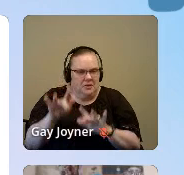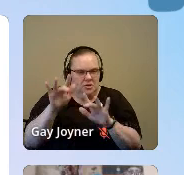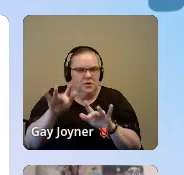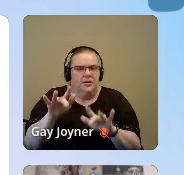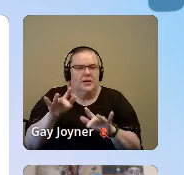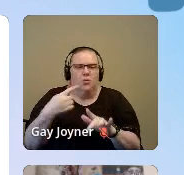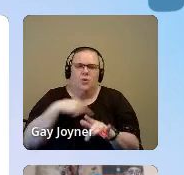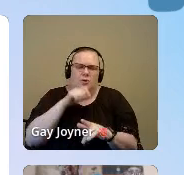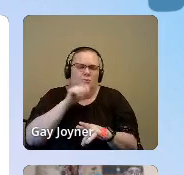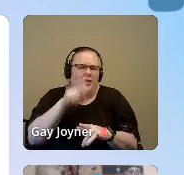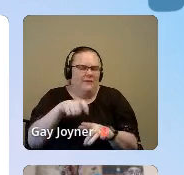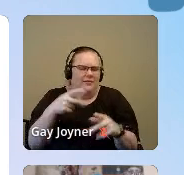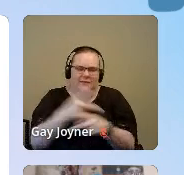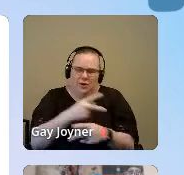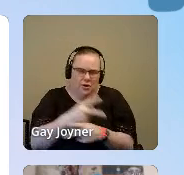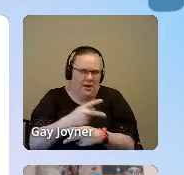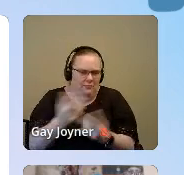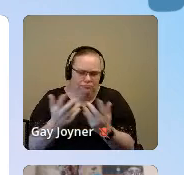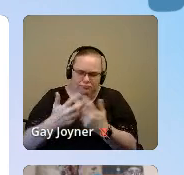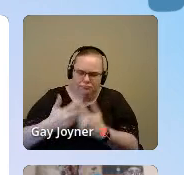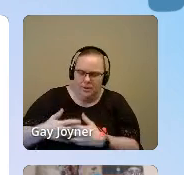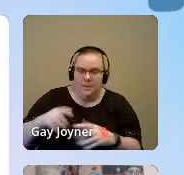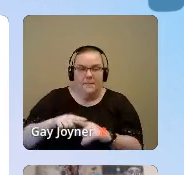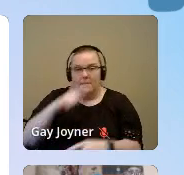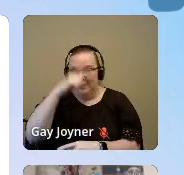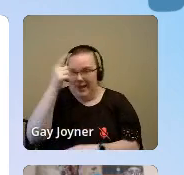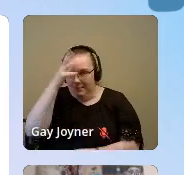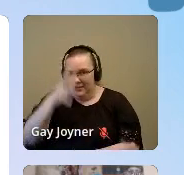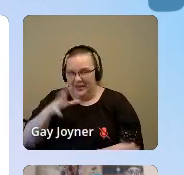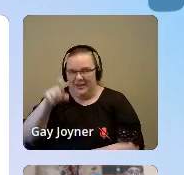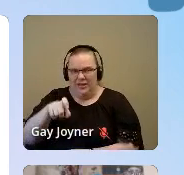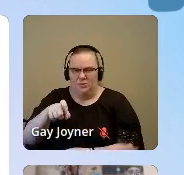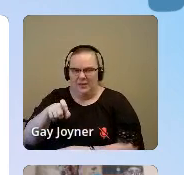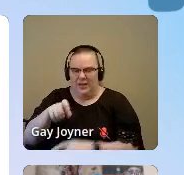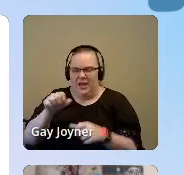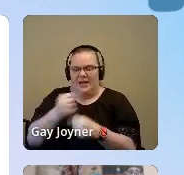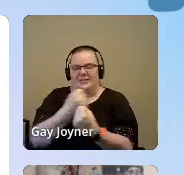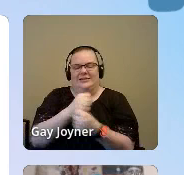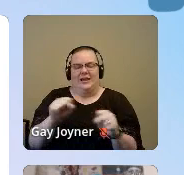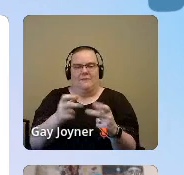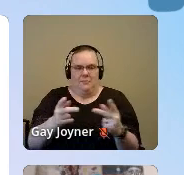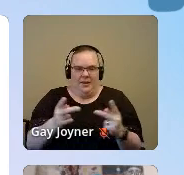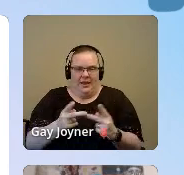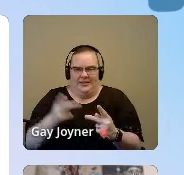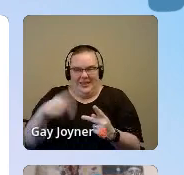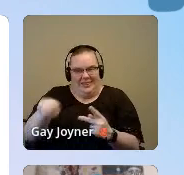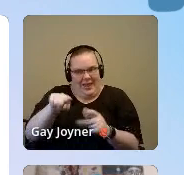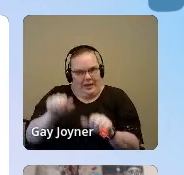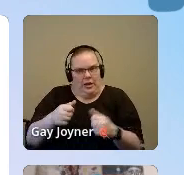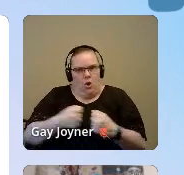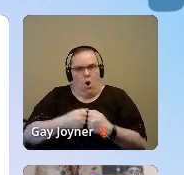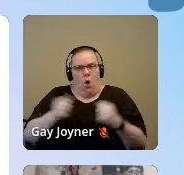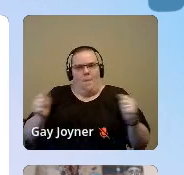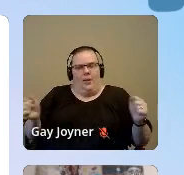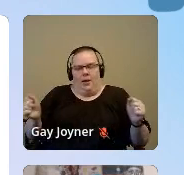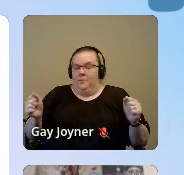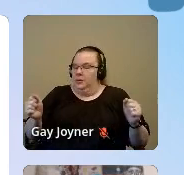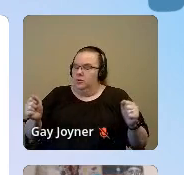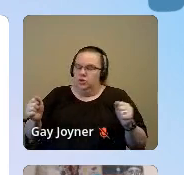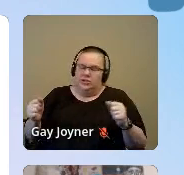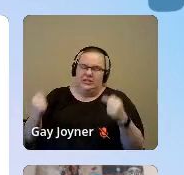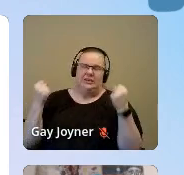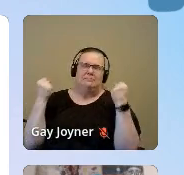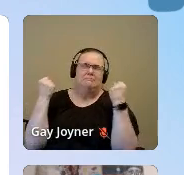Kevin really says that he thinks black men need a safe space to be created so they can open up and that we're going through years of unprocessed